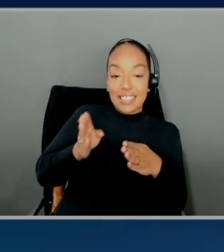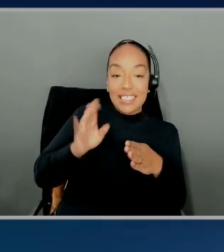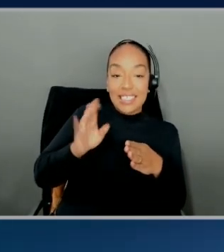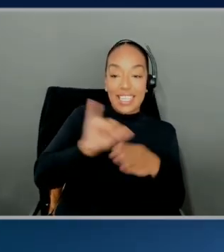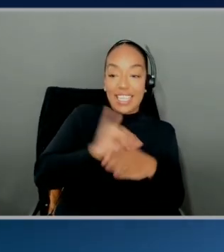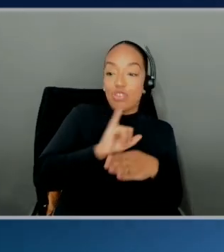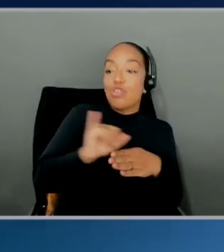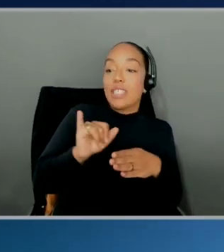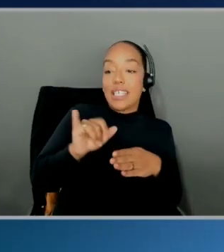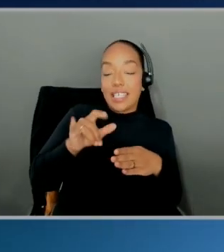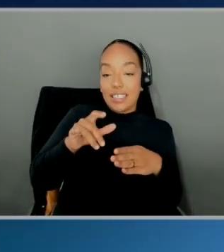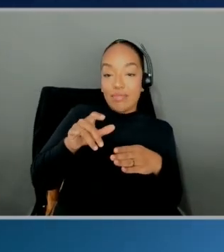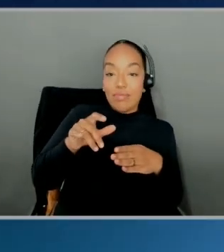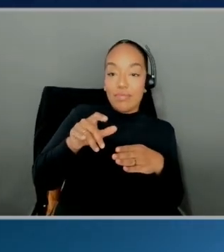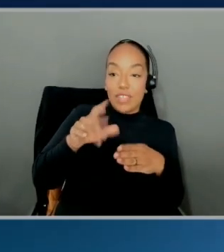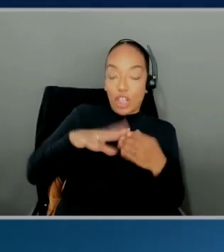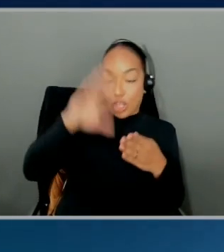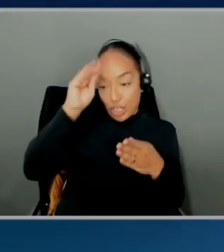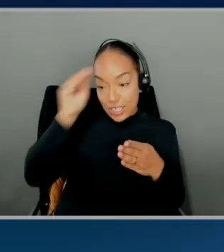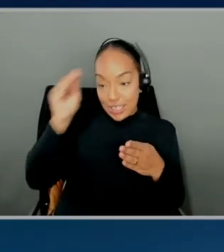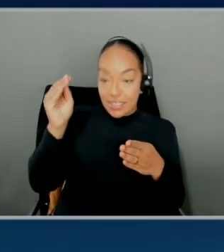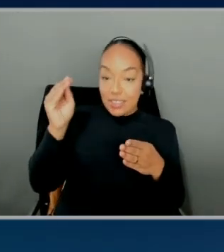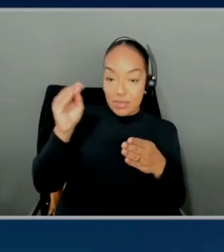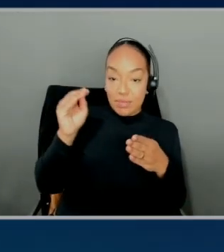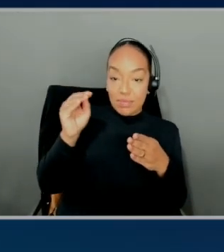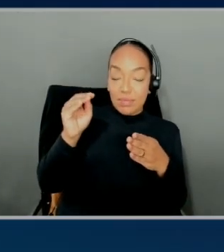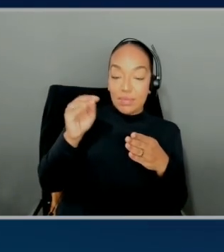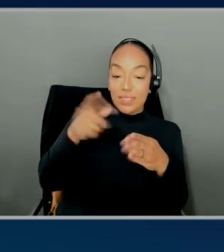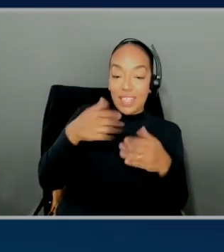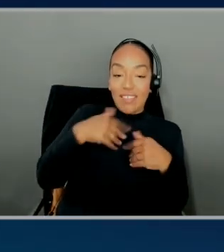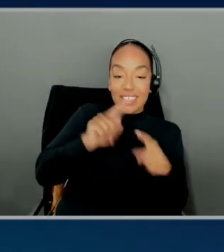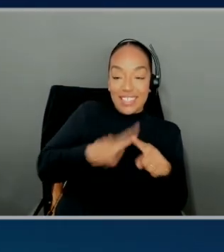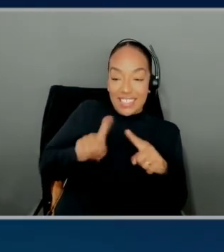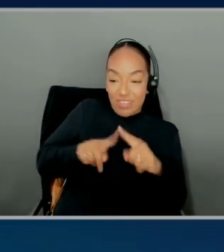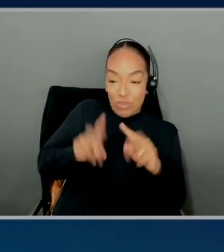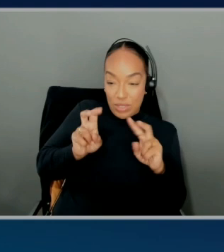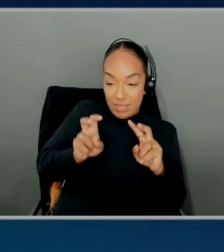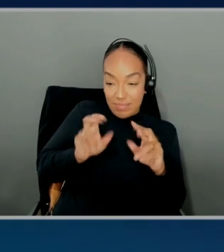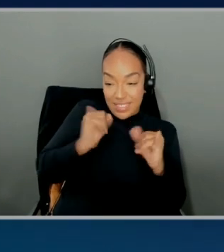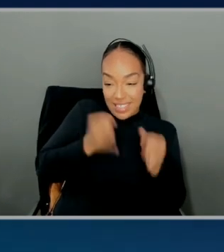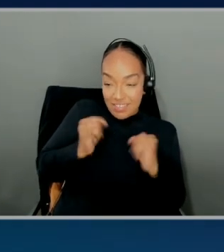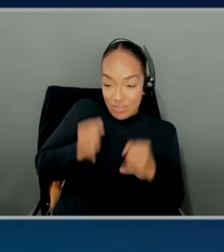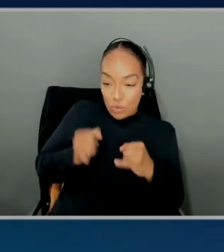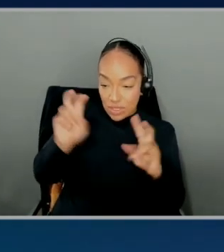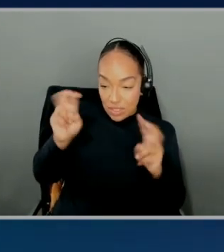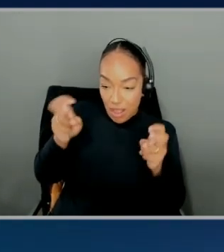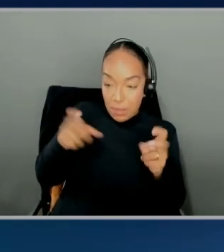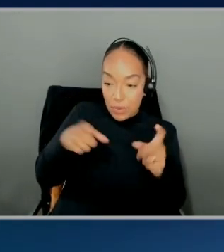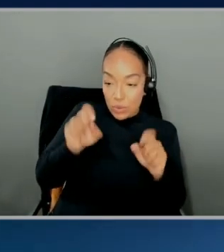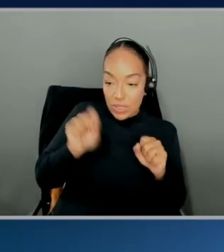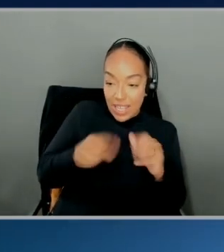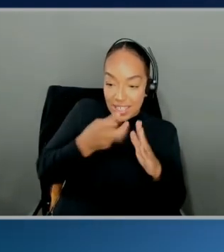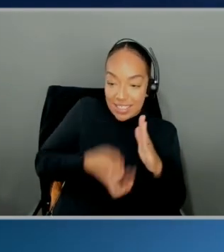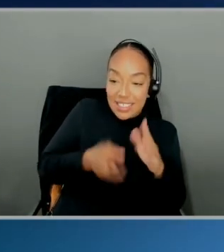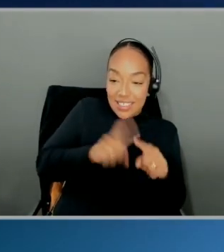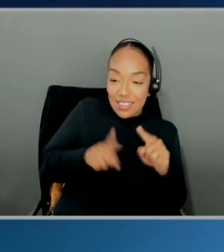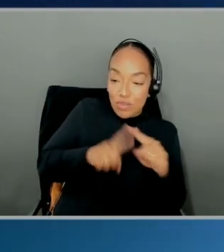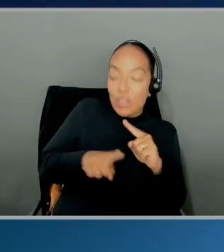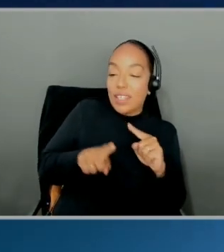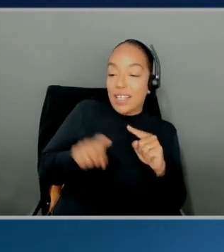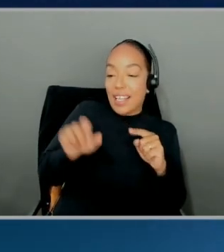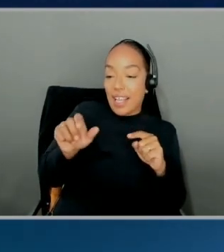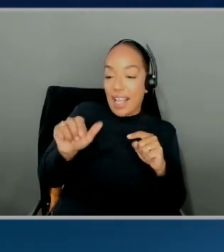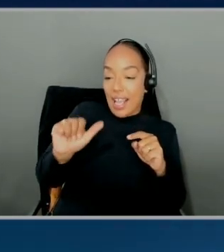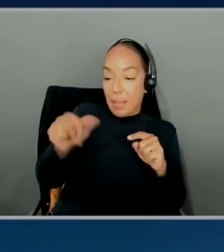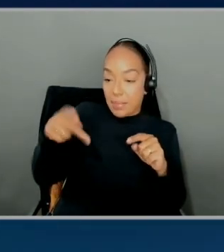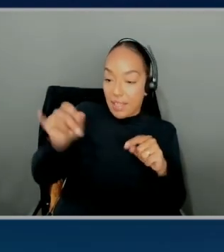And there's individual topic simulations where people can dive deep into, let's say, deploying RESTful APIs or Simular and API